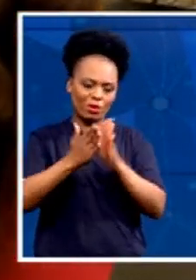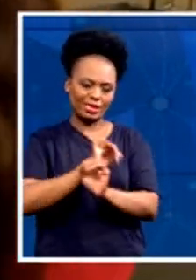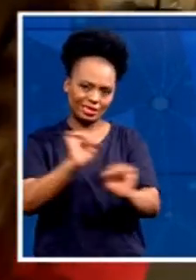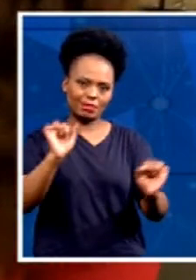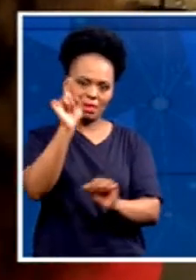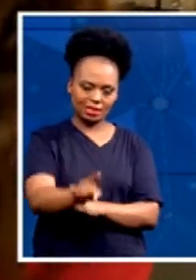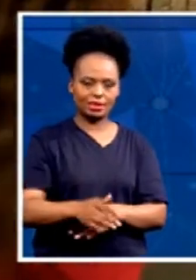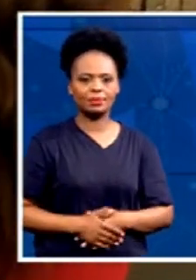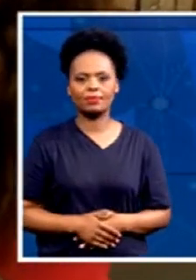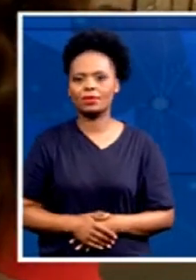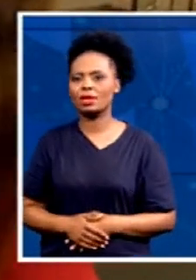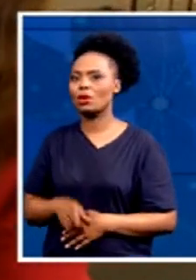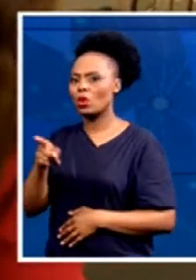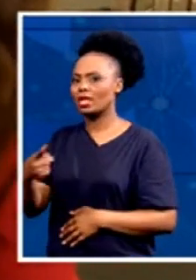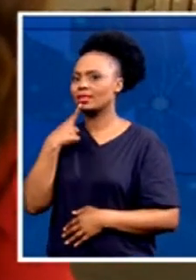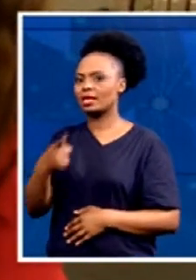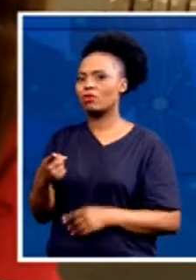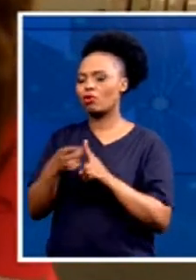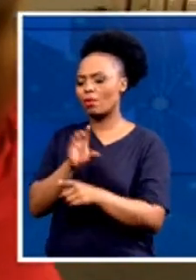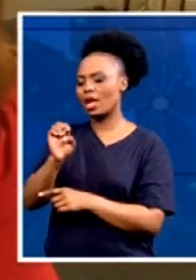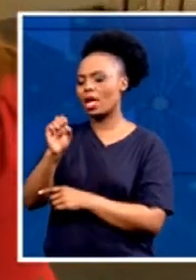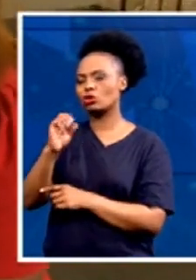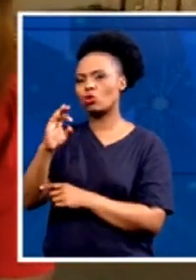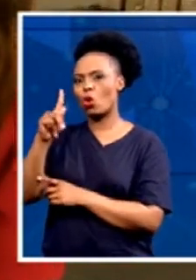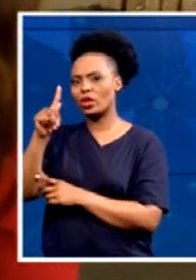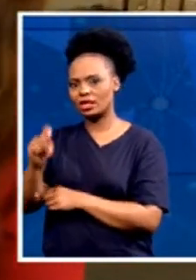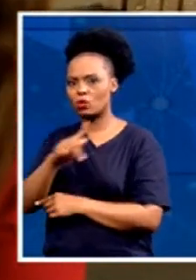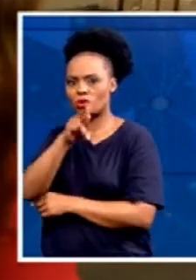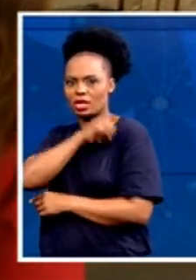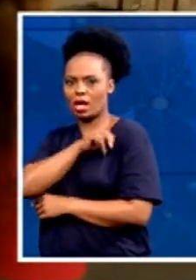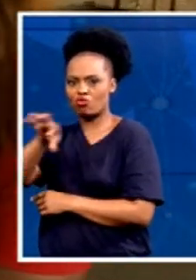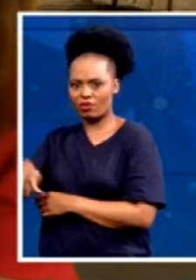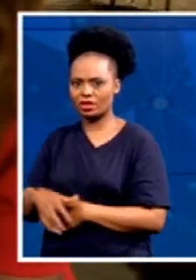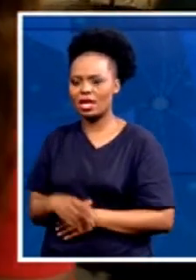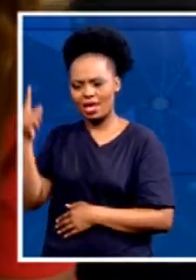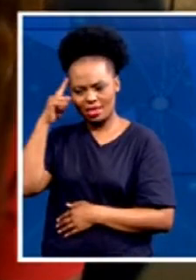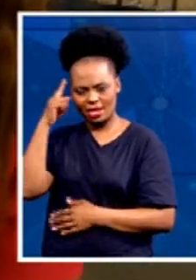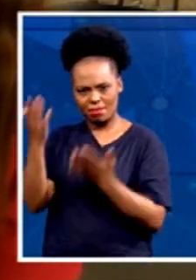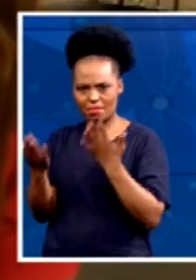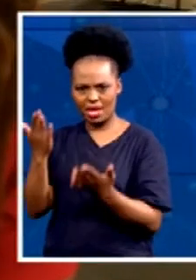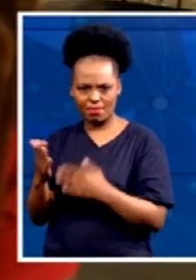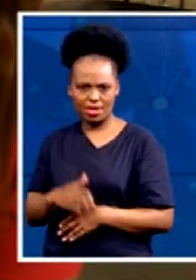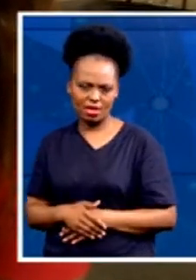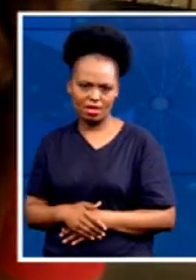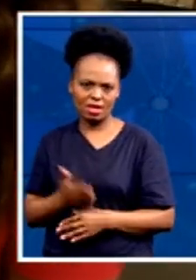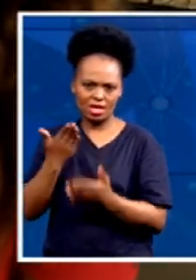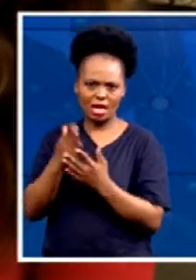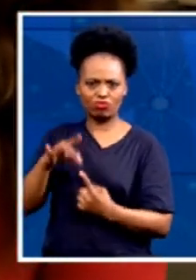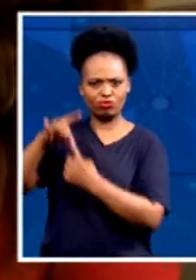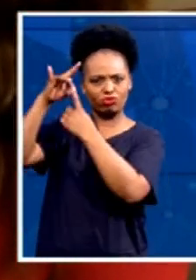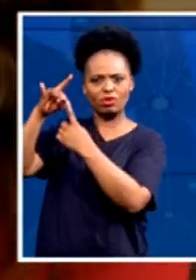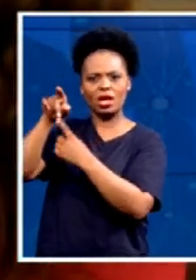Do you think there are high chances of the world candidates in your area actually winning these elections?